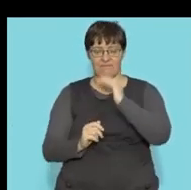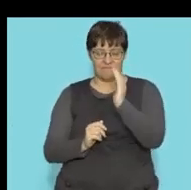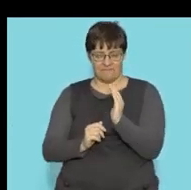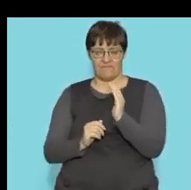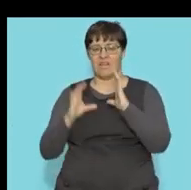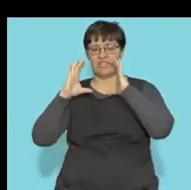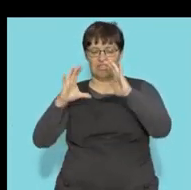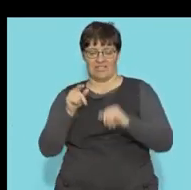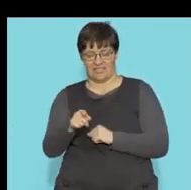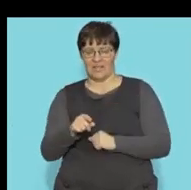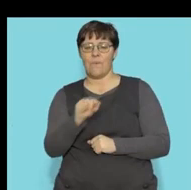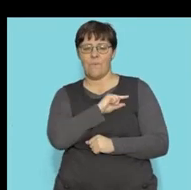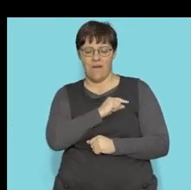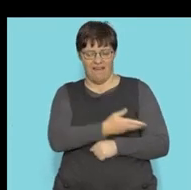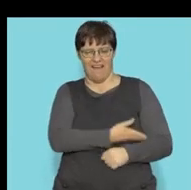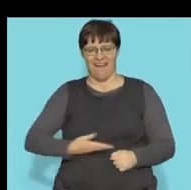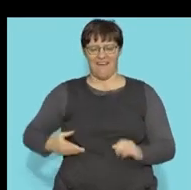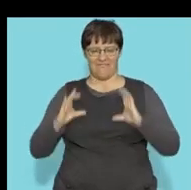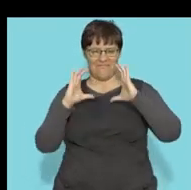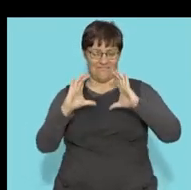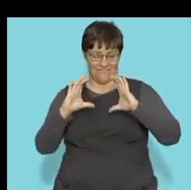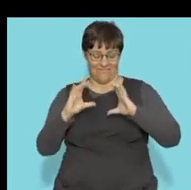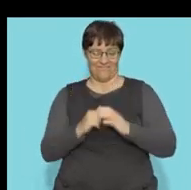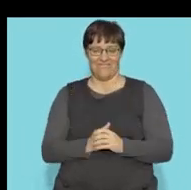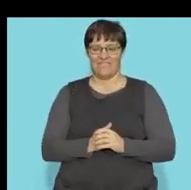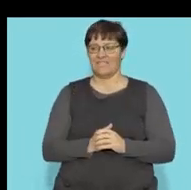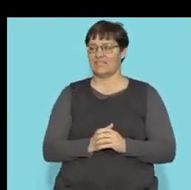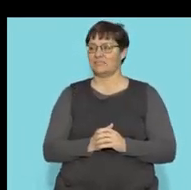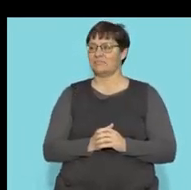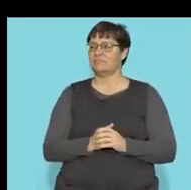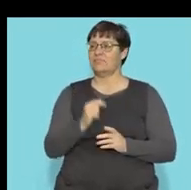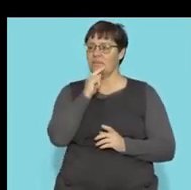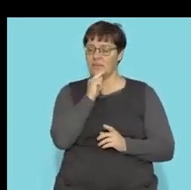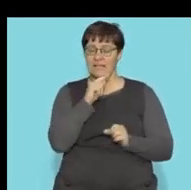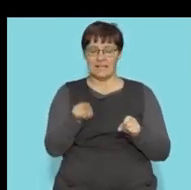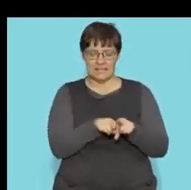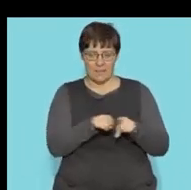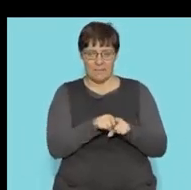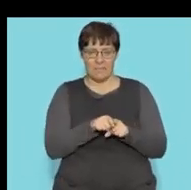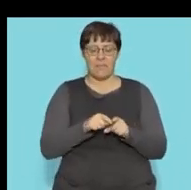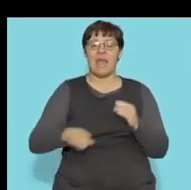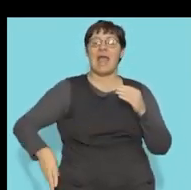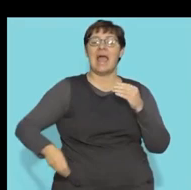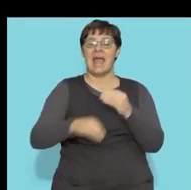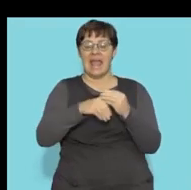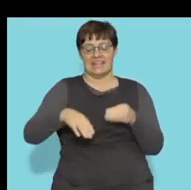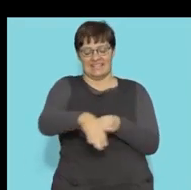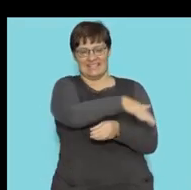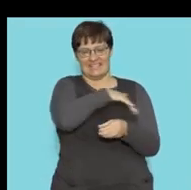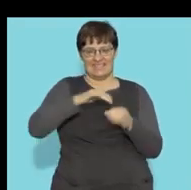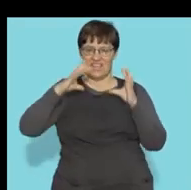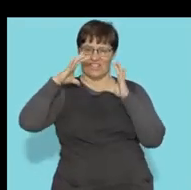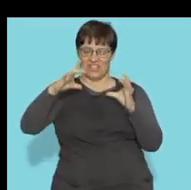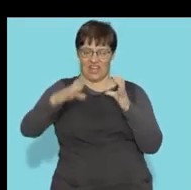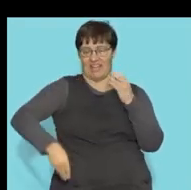of a sphere because I can see it's half of a sphere. But I also have to account for the fact that I'm adding the area of